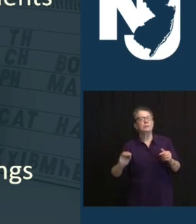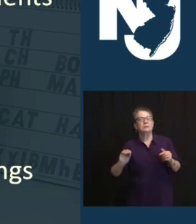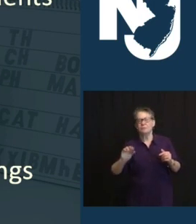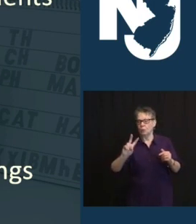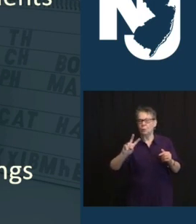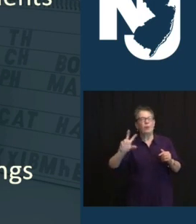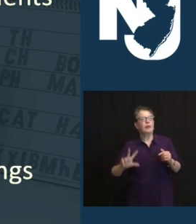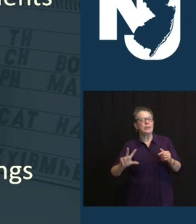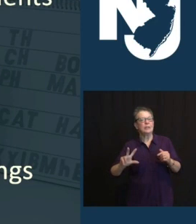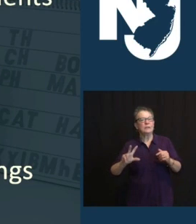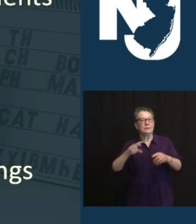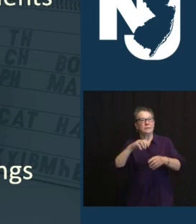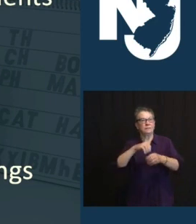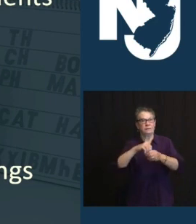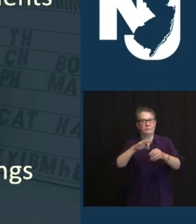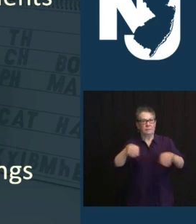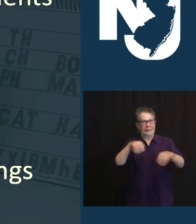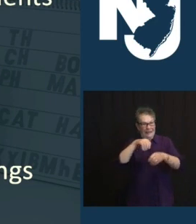THE REMOTE DISTRICTS